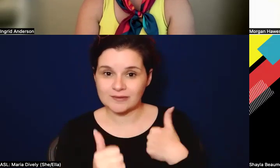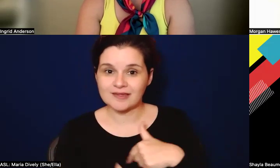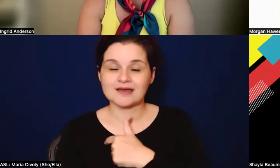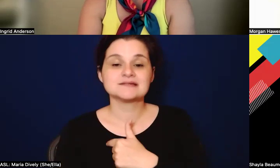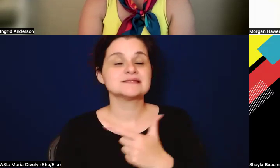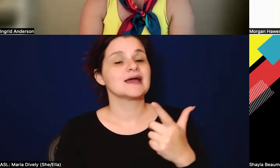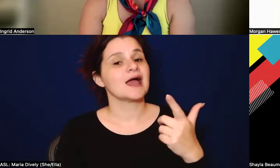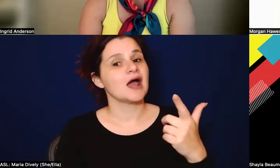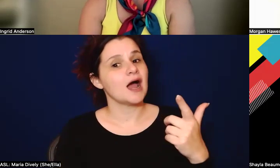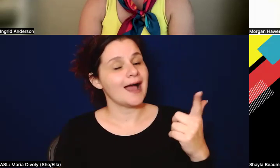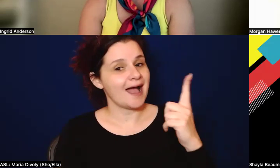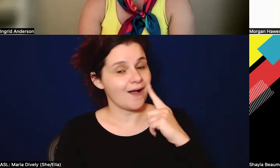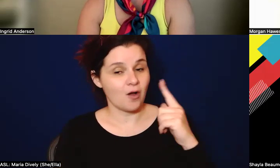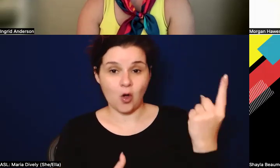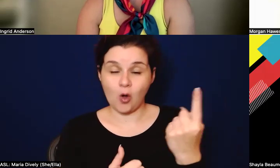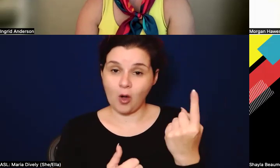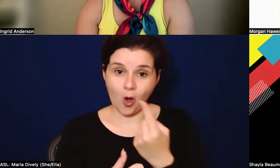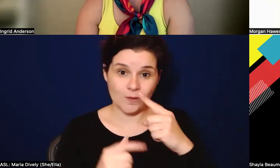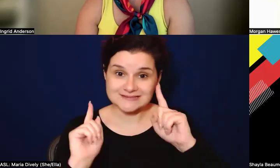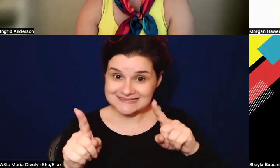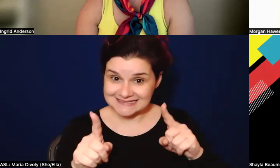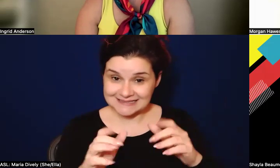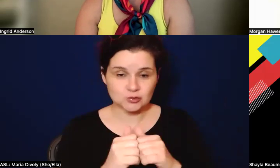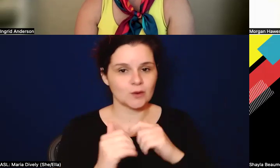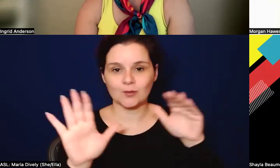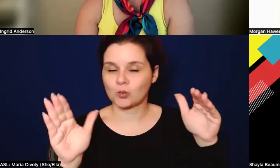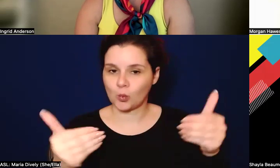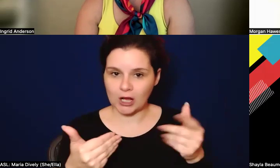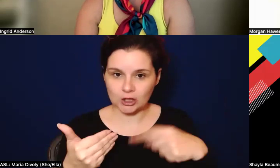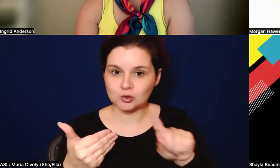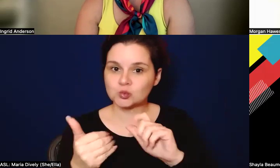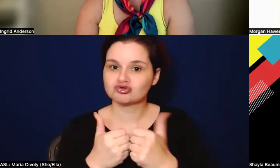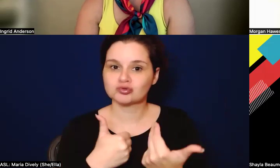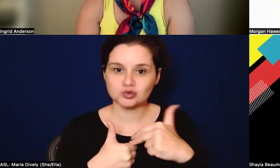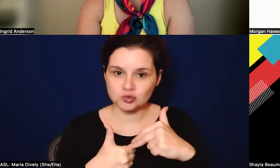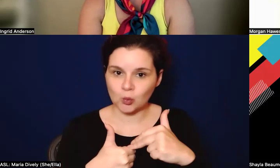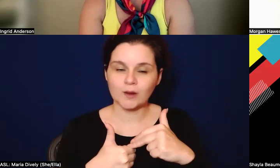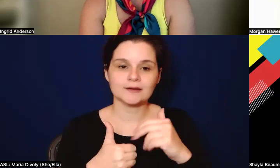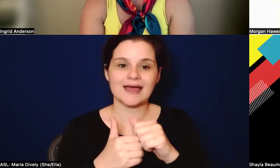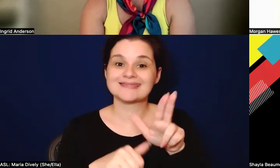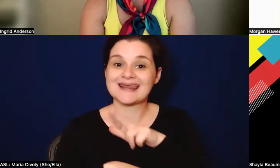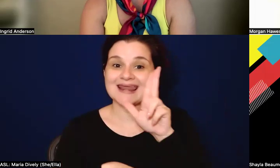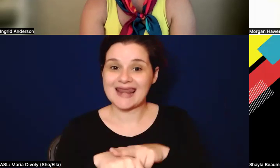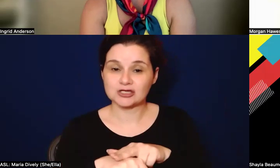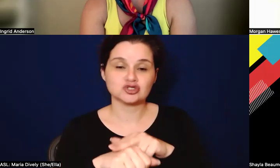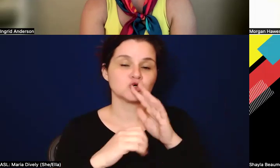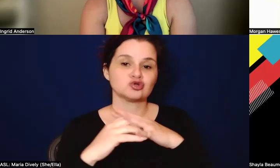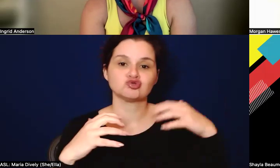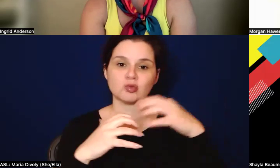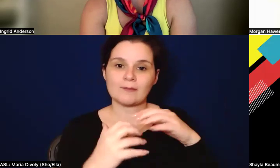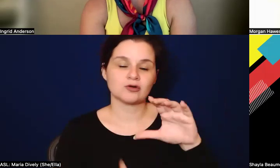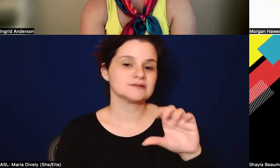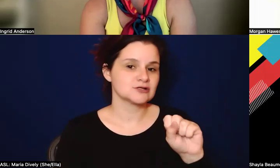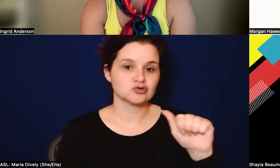always attendees, folks who are listening to this, we welcome you, um, to join us at the National Tribal Sexual Assault